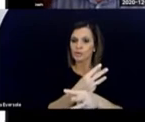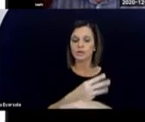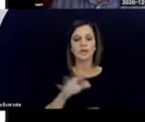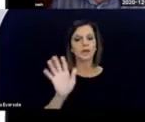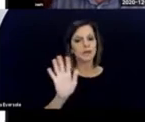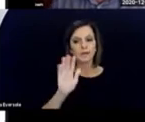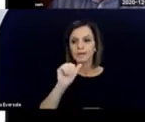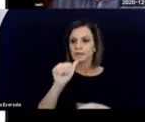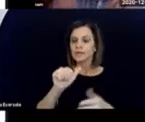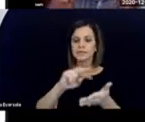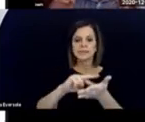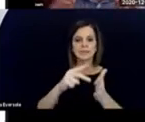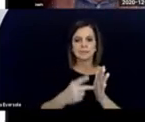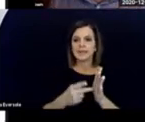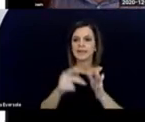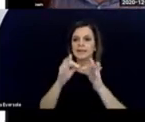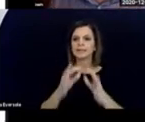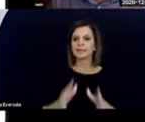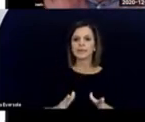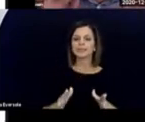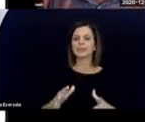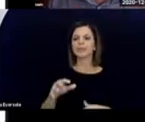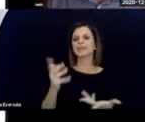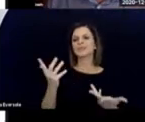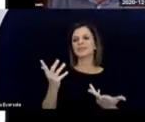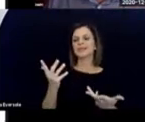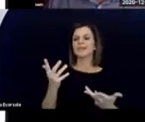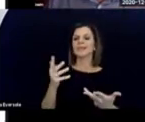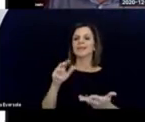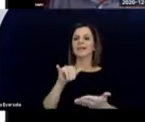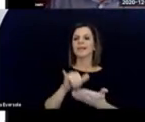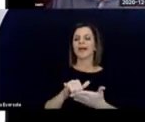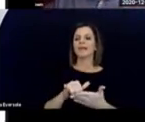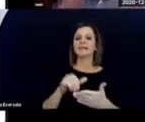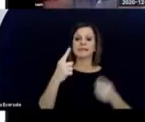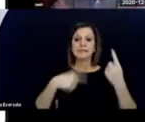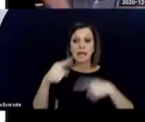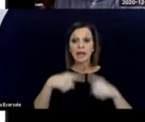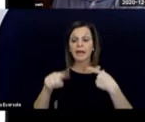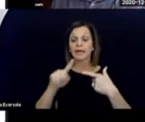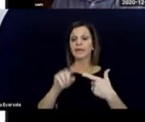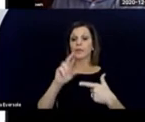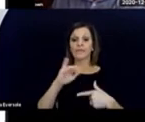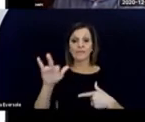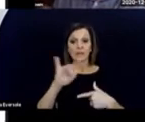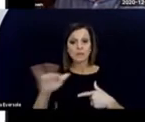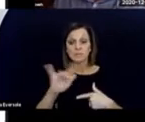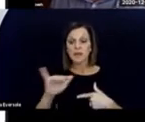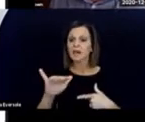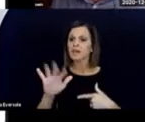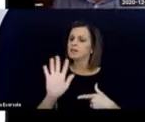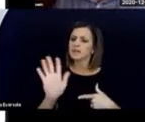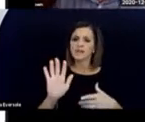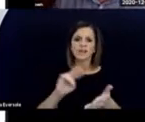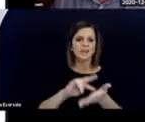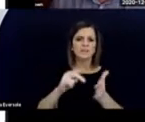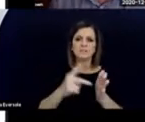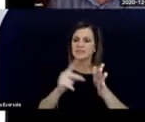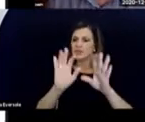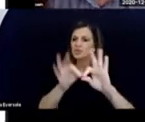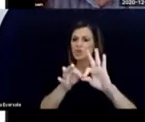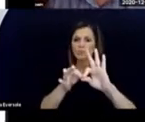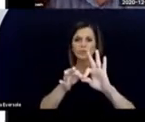just mean interpreters in the traditional sense who can sign with them or fingerspell with them.